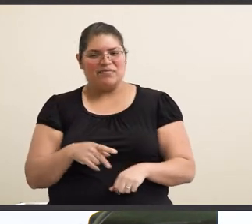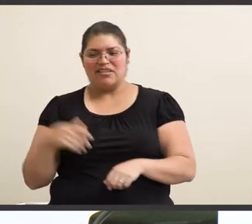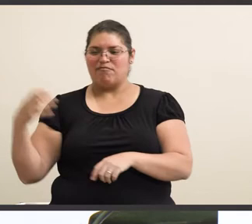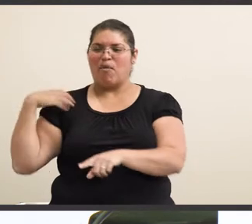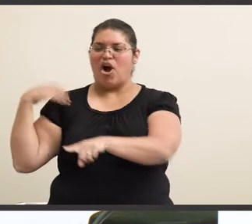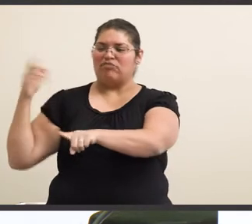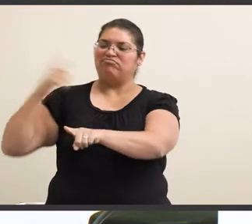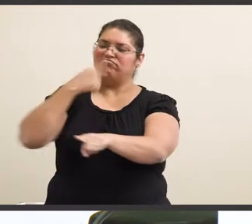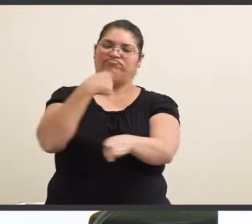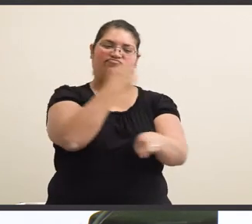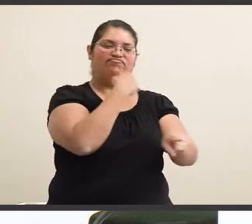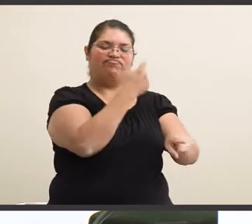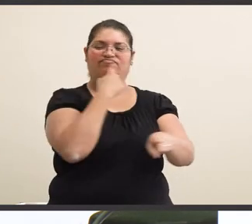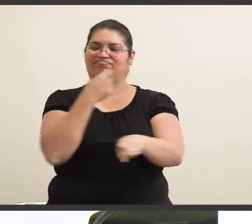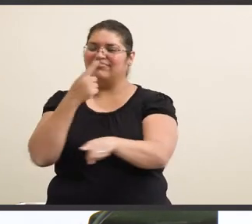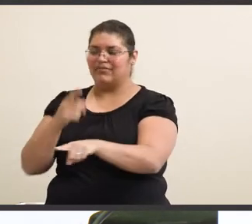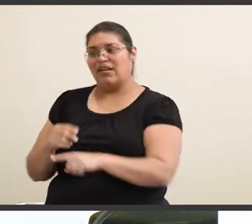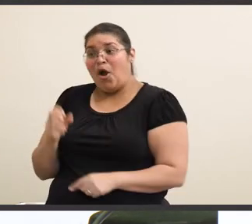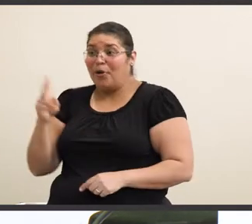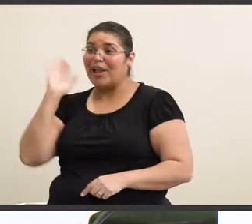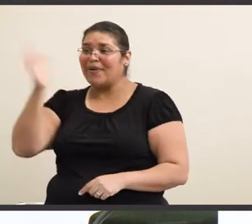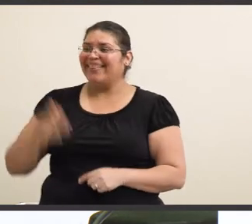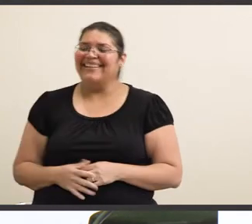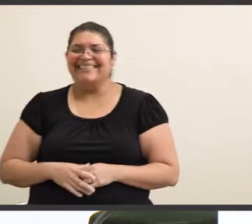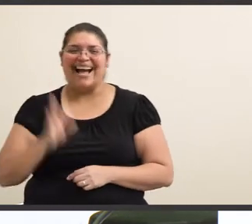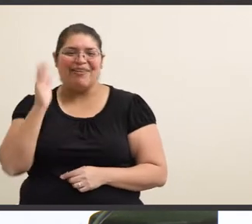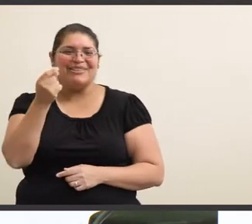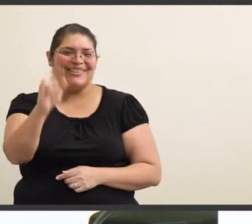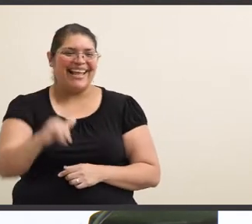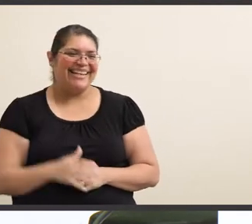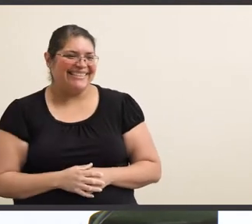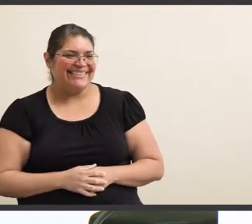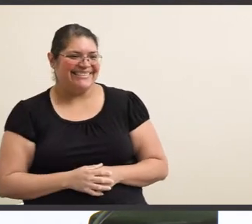everybody around. And, I'm like, okay, I'll, I'll do that.